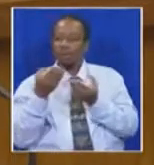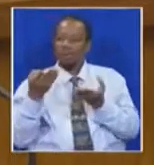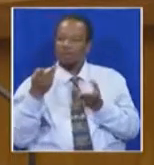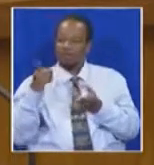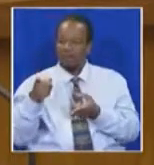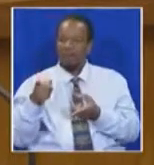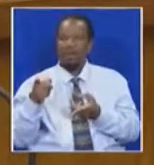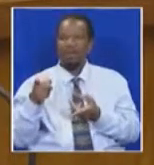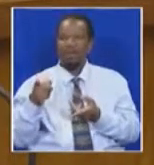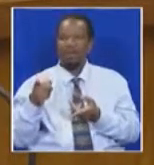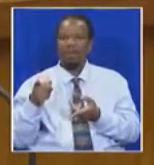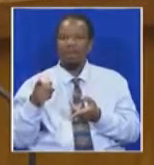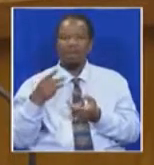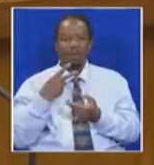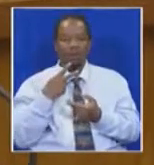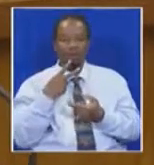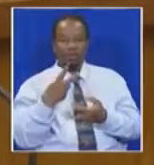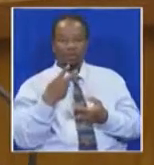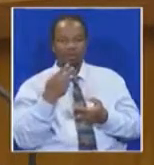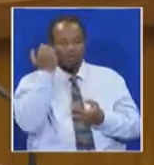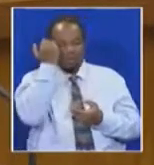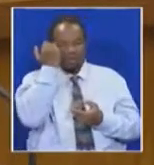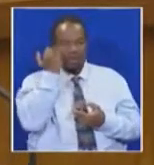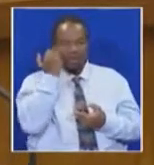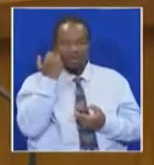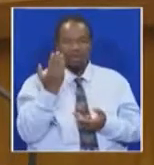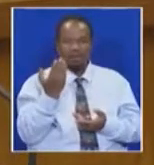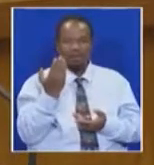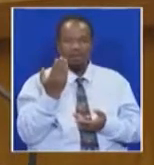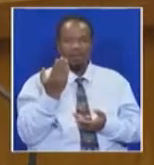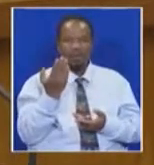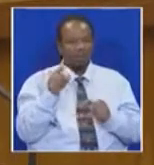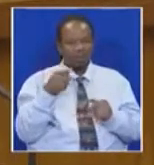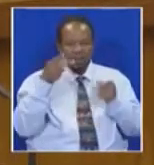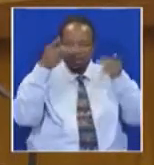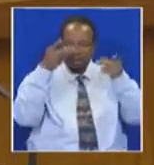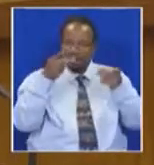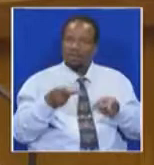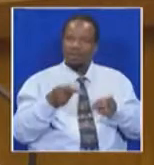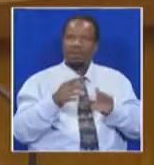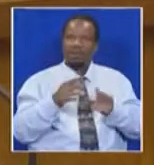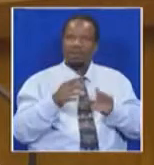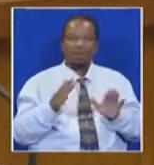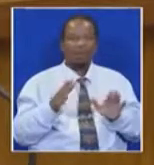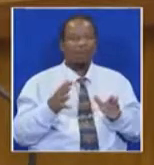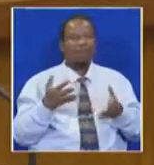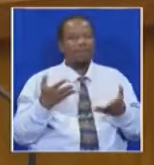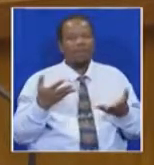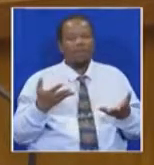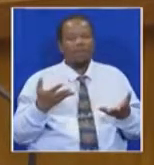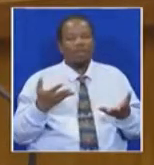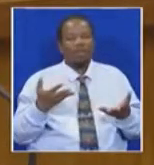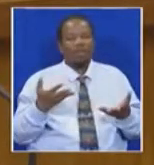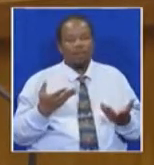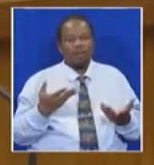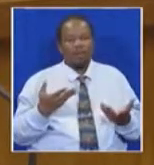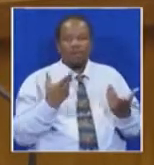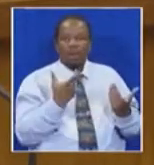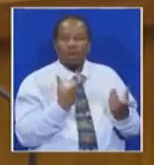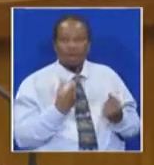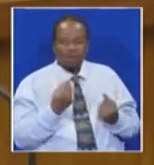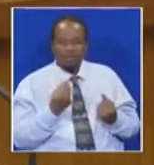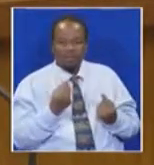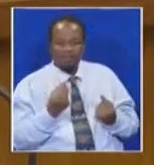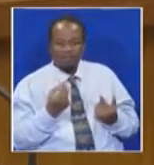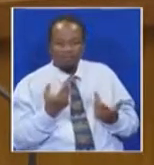so that sitting as judges, you are unable to take decisions you would otherwise not make had you otherwise not had the